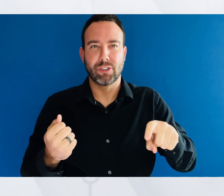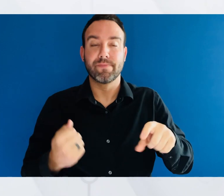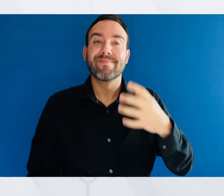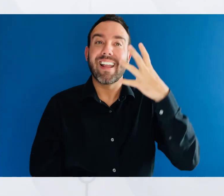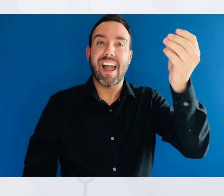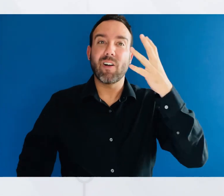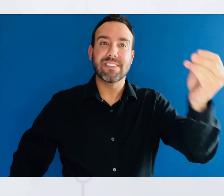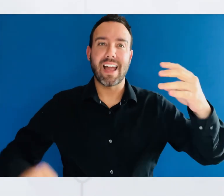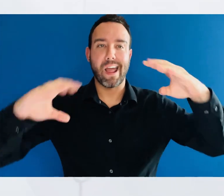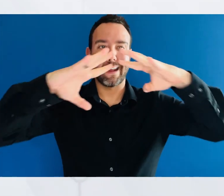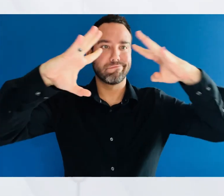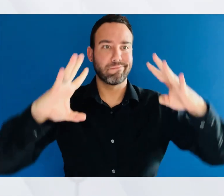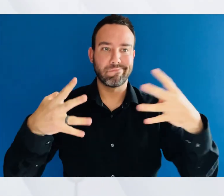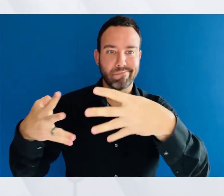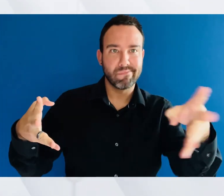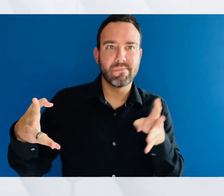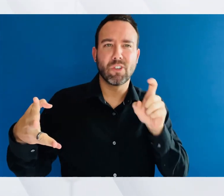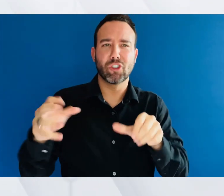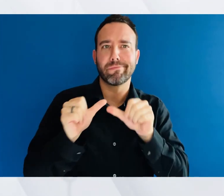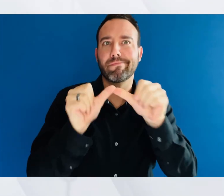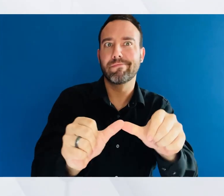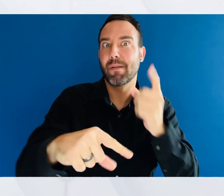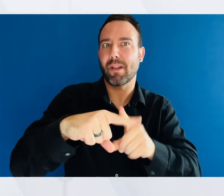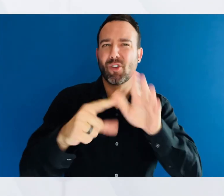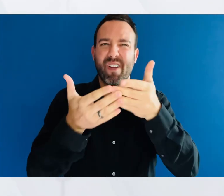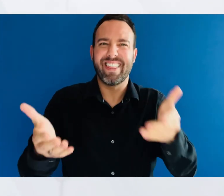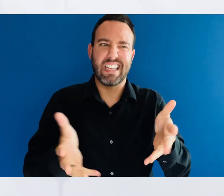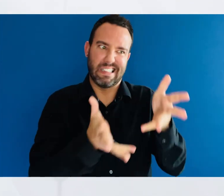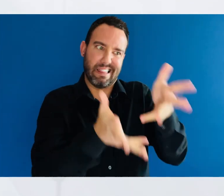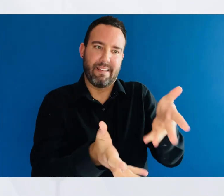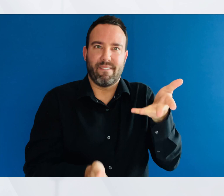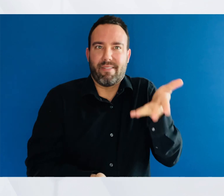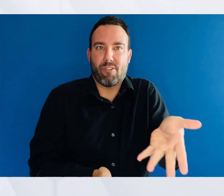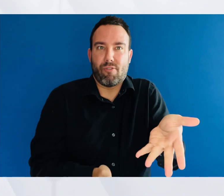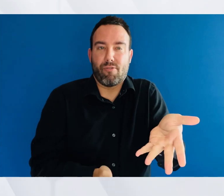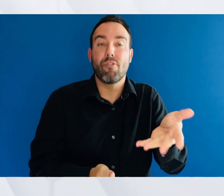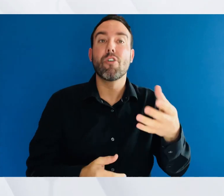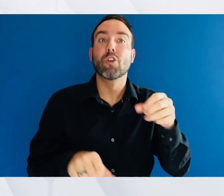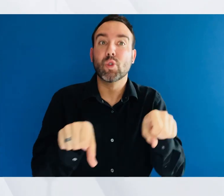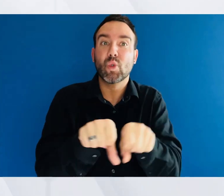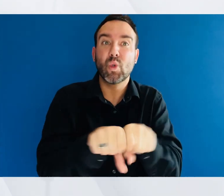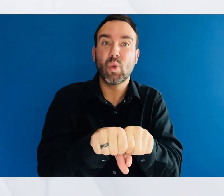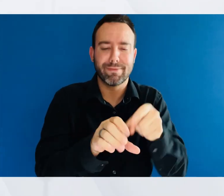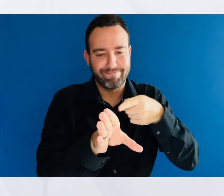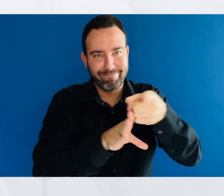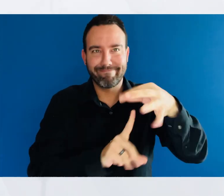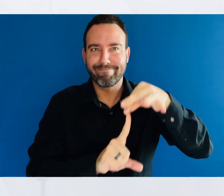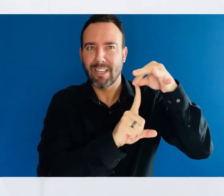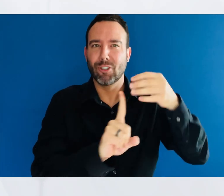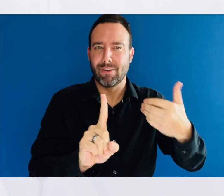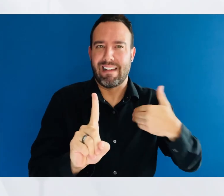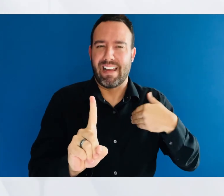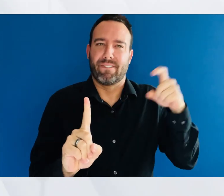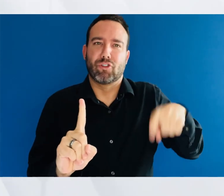and keep their supplies there. It's a good idea to set aside a pair of shoes, like these, to wear only when caring for